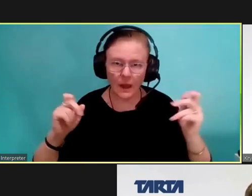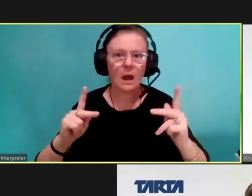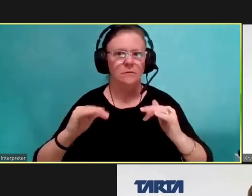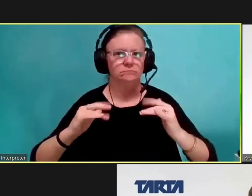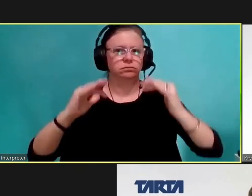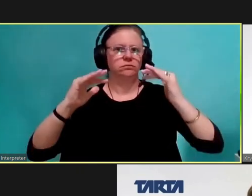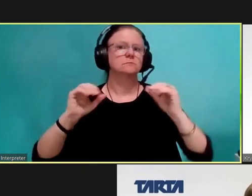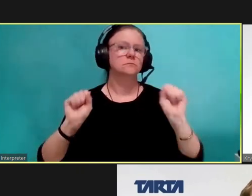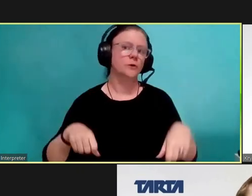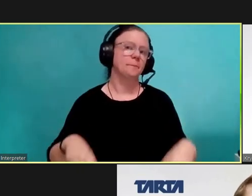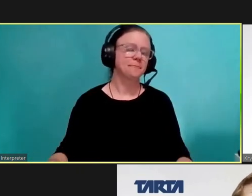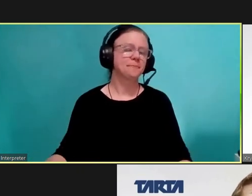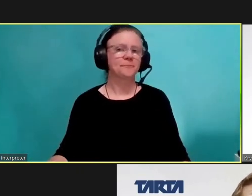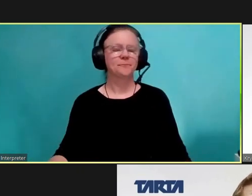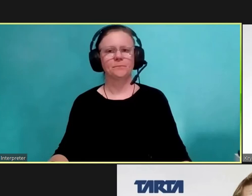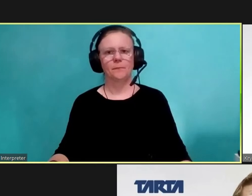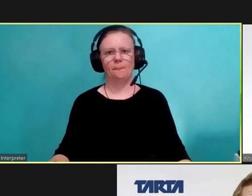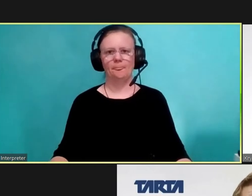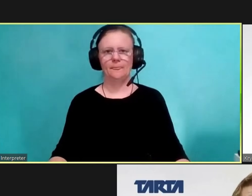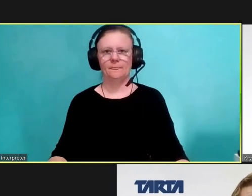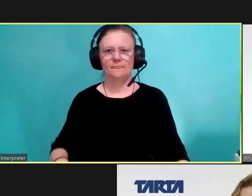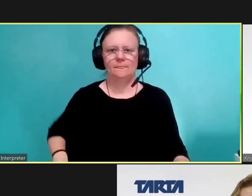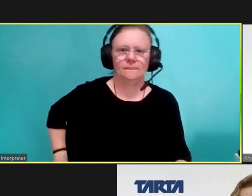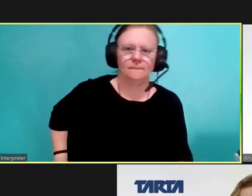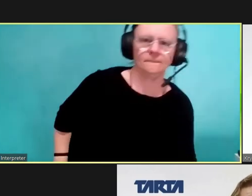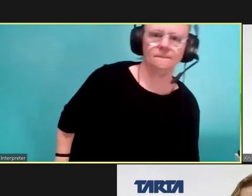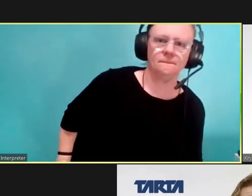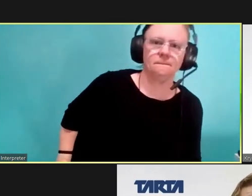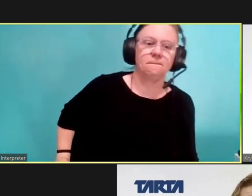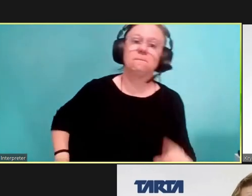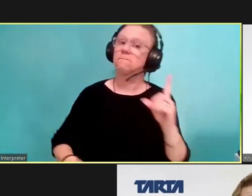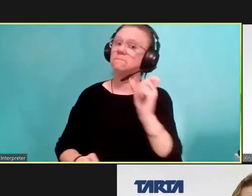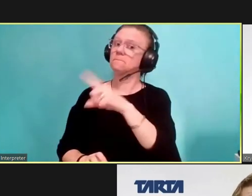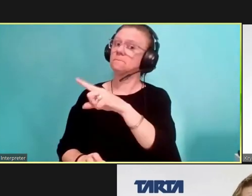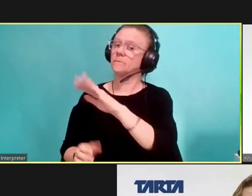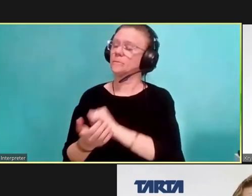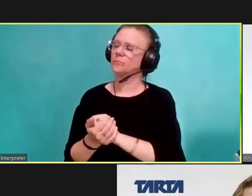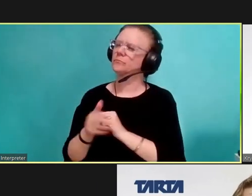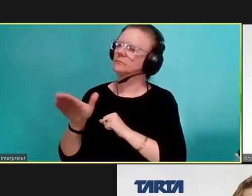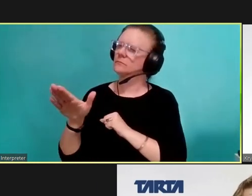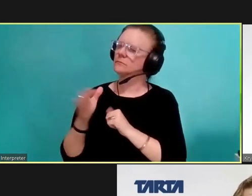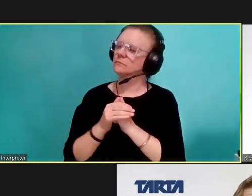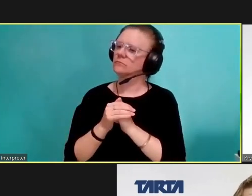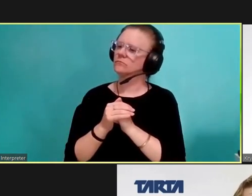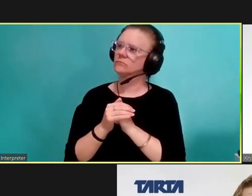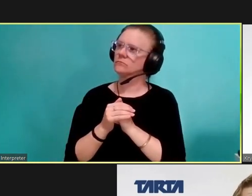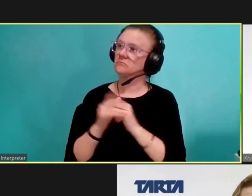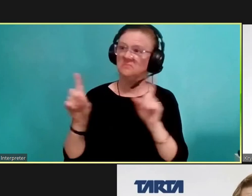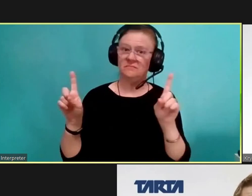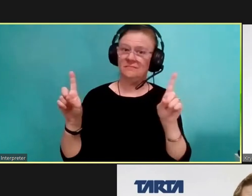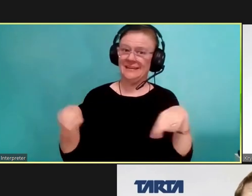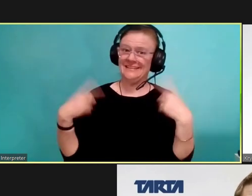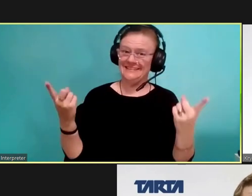any hiring processes. Jessica Awesome. Another question coming in is, how has ridership changed